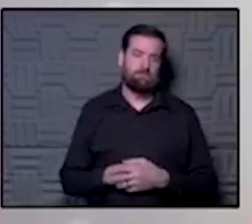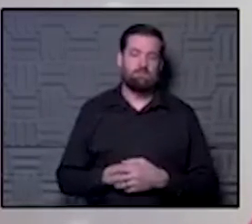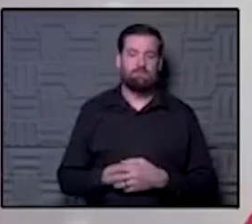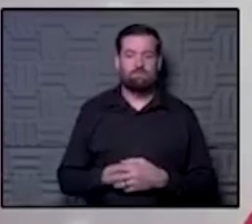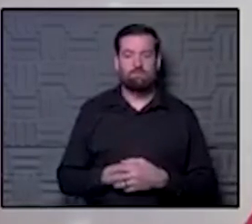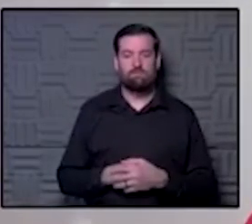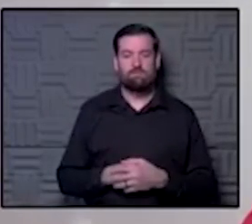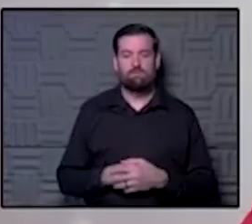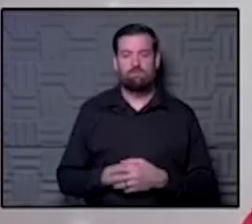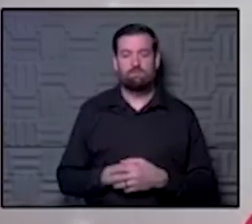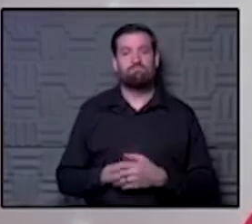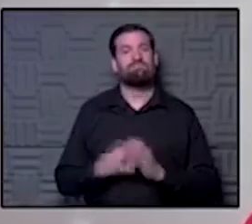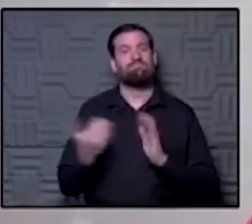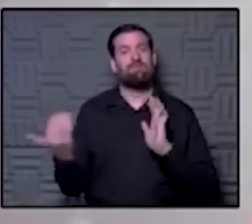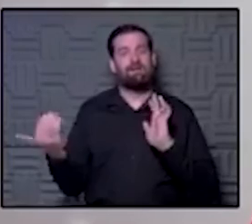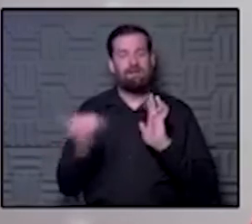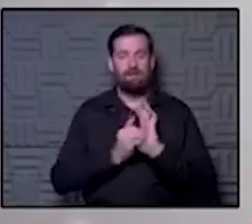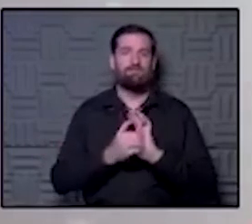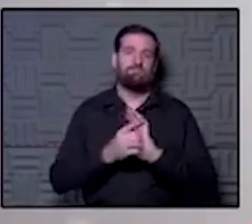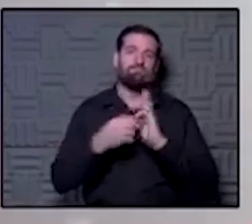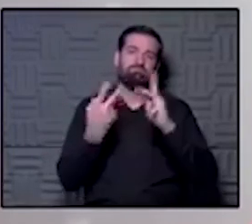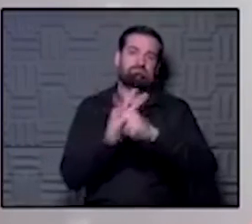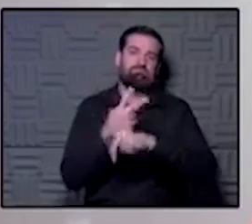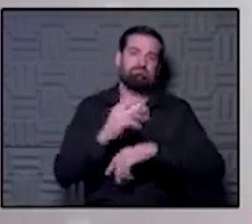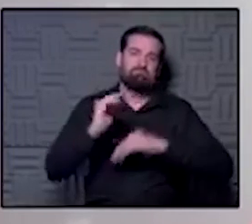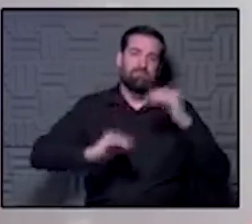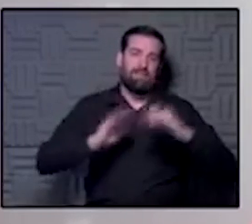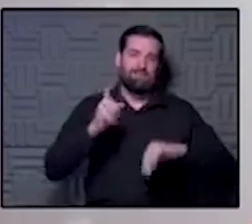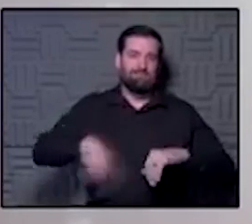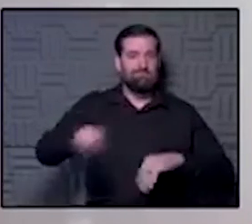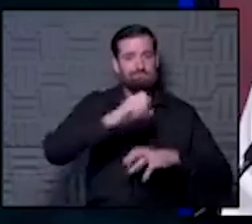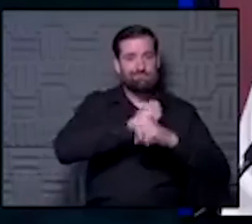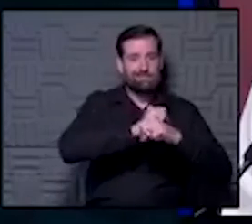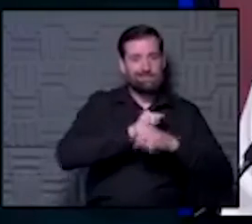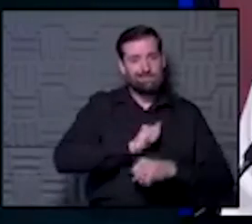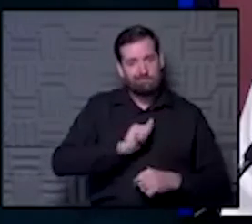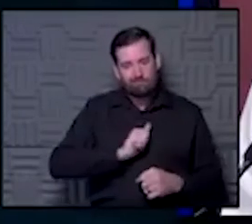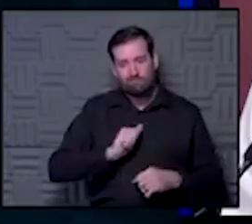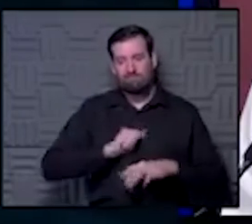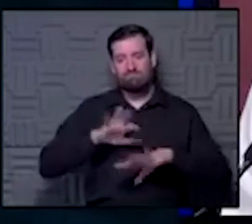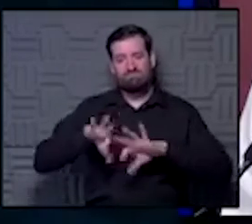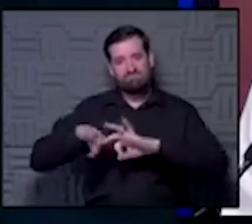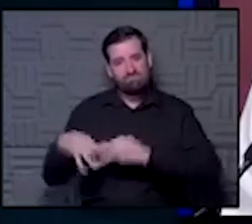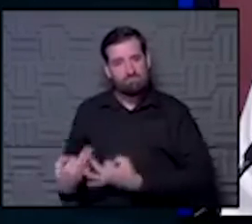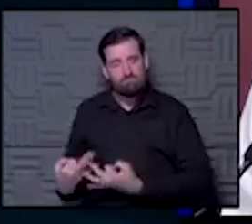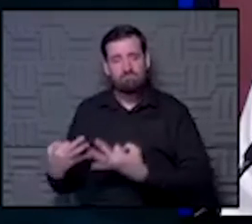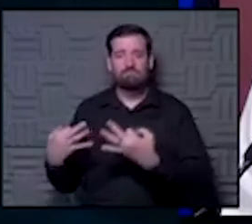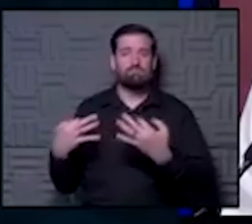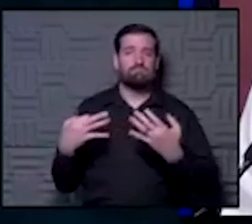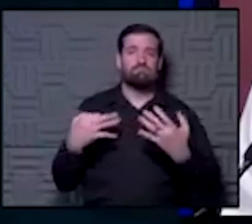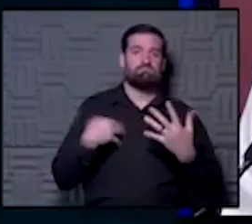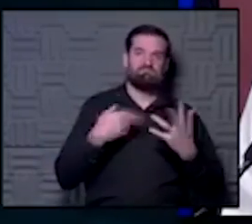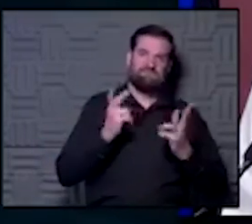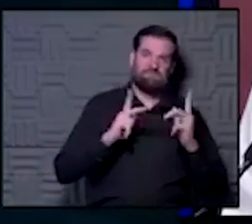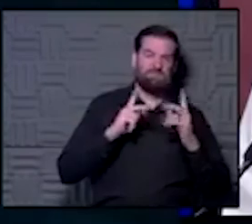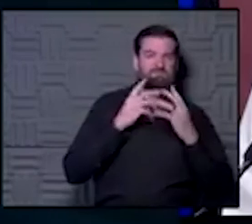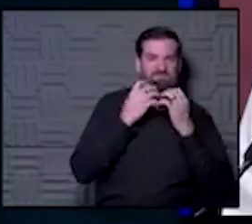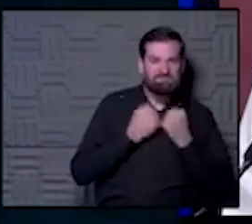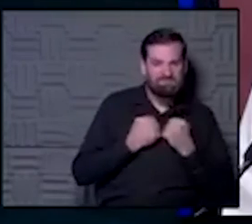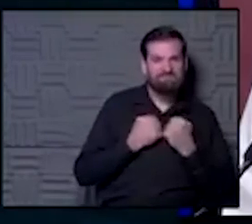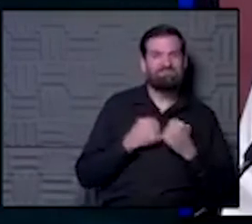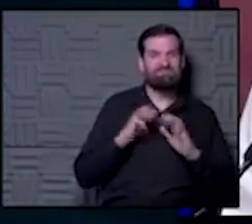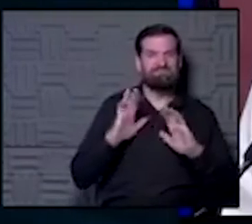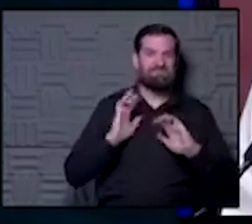And again, find that balance that works for all of us and to protect ourselves, the people around us, the people we care about in our community.